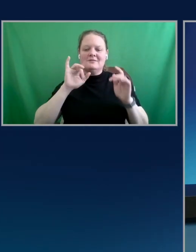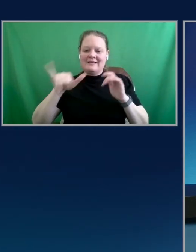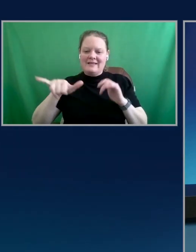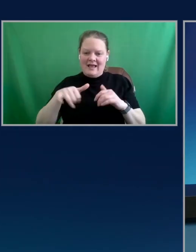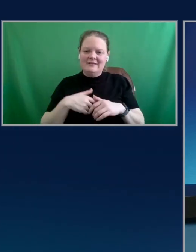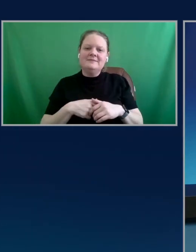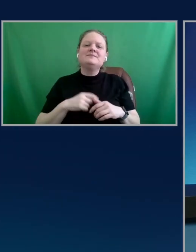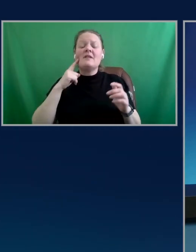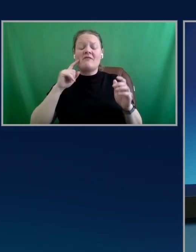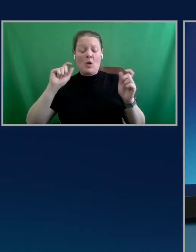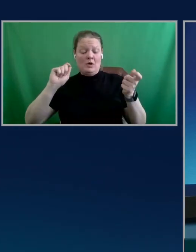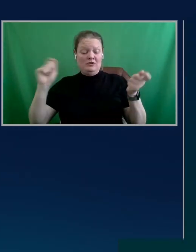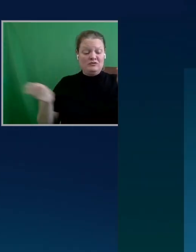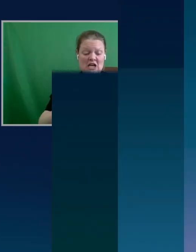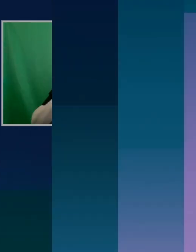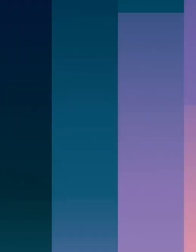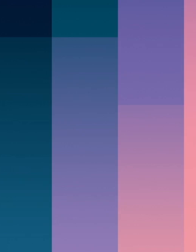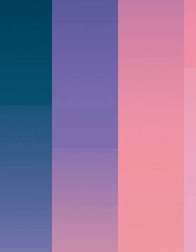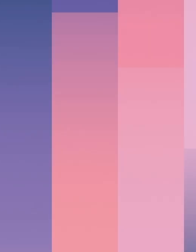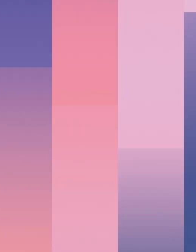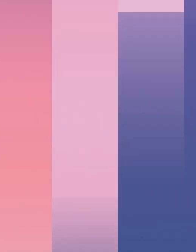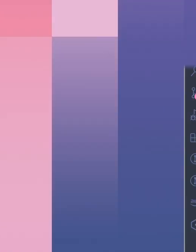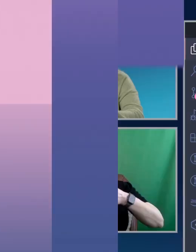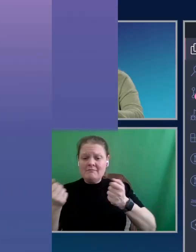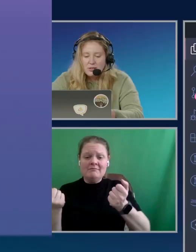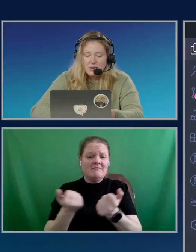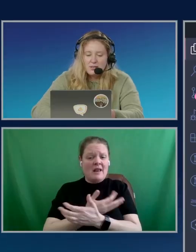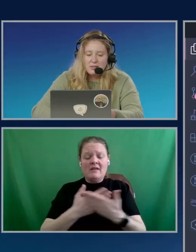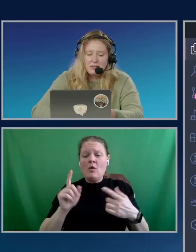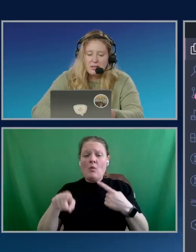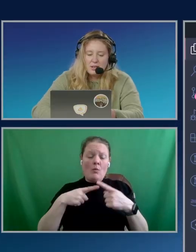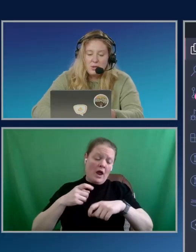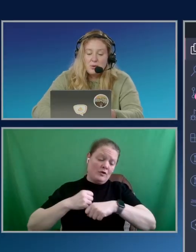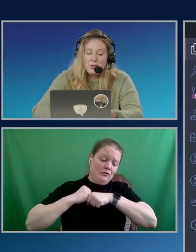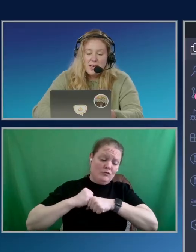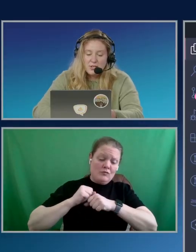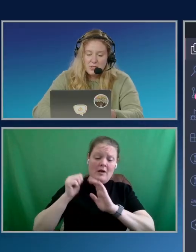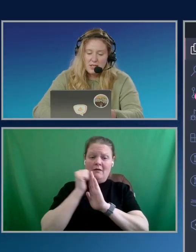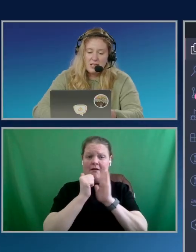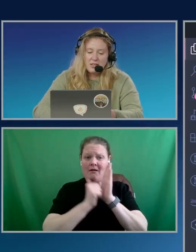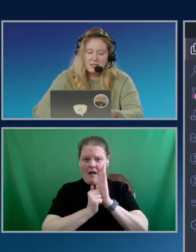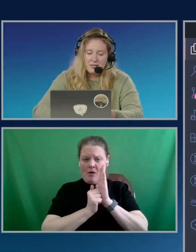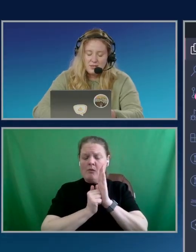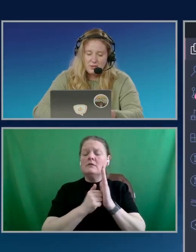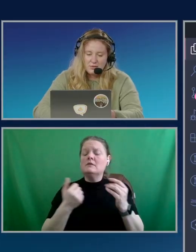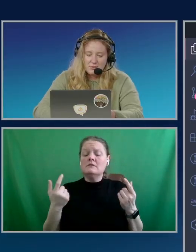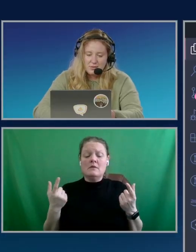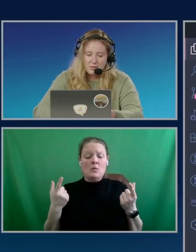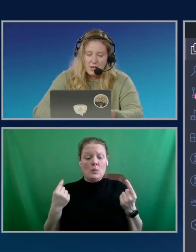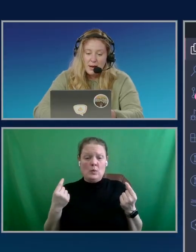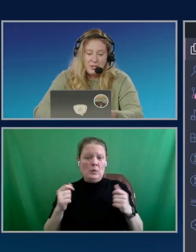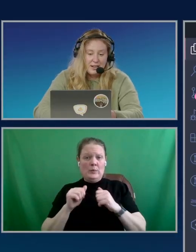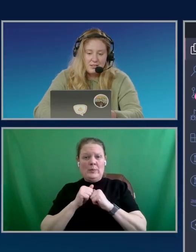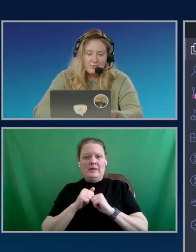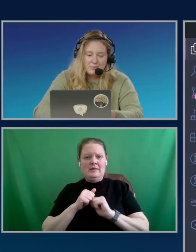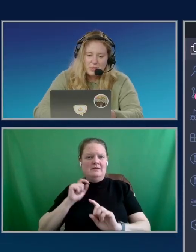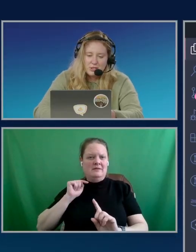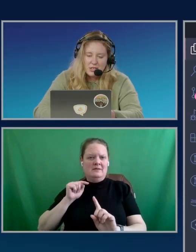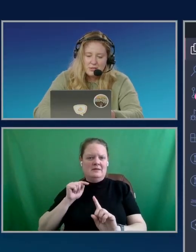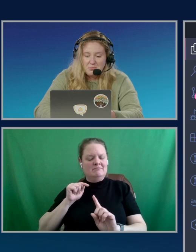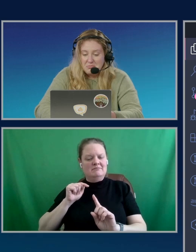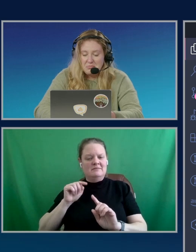email title or anything like that for when you create an account, you can do that just in this object,